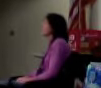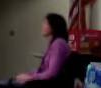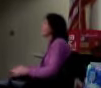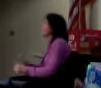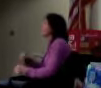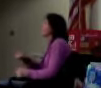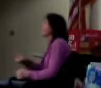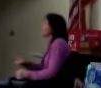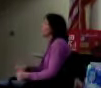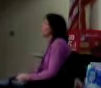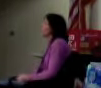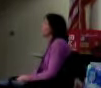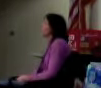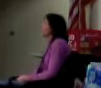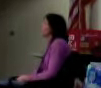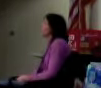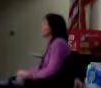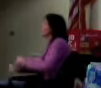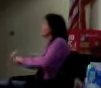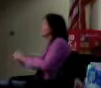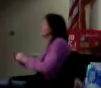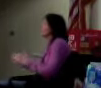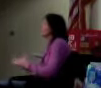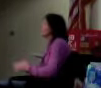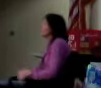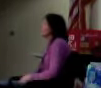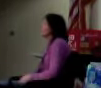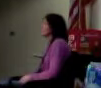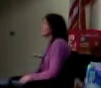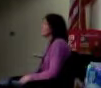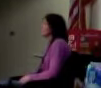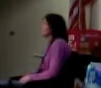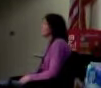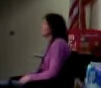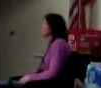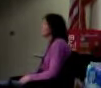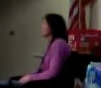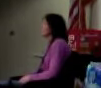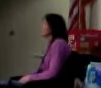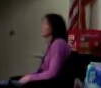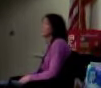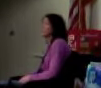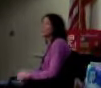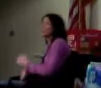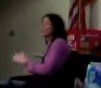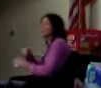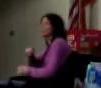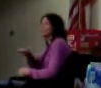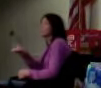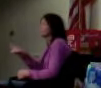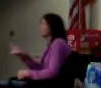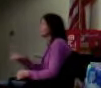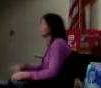How many of you have had a regular basic science class ever in your life? That should be all of you.